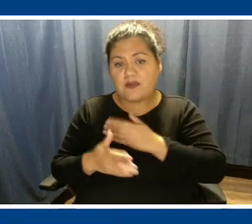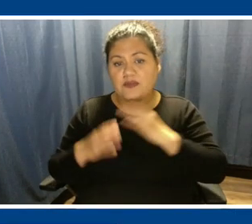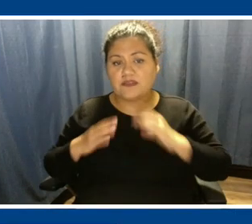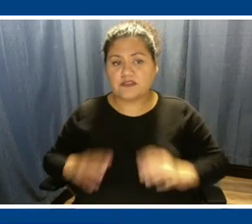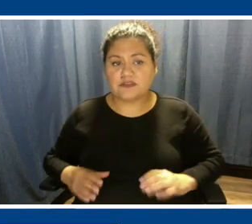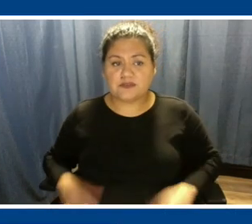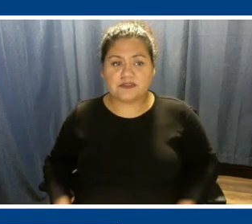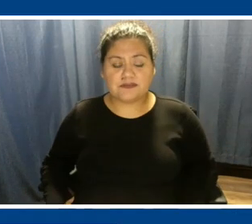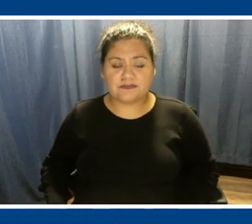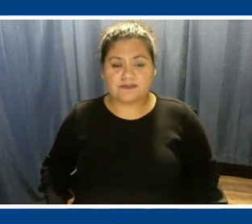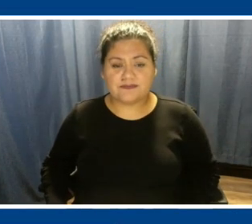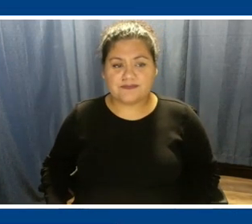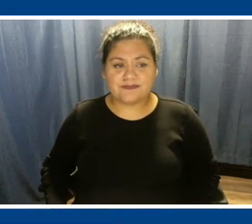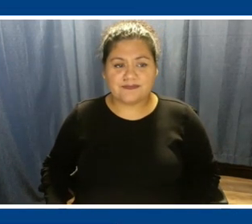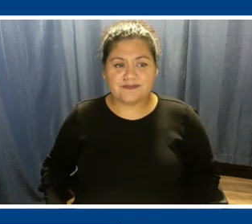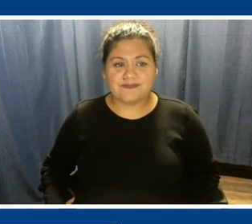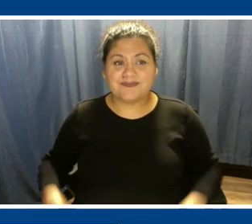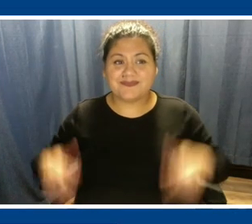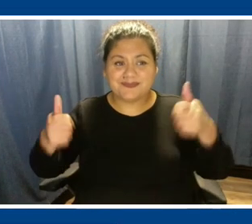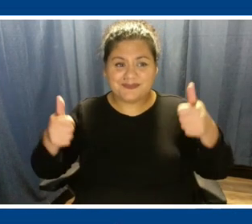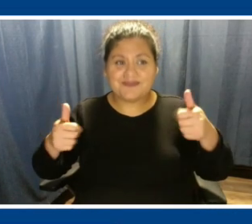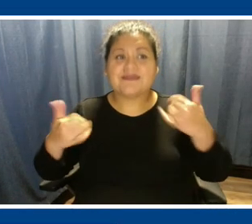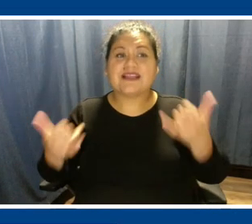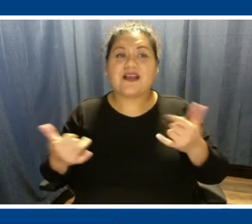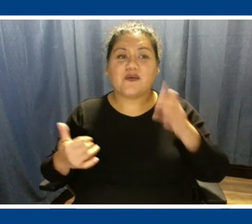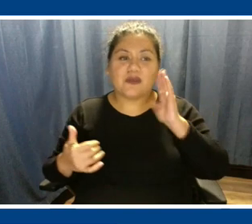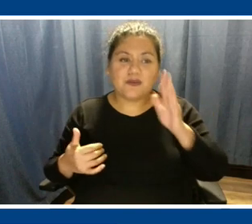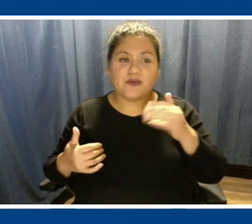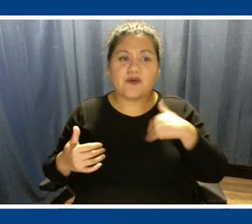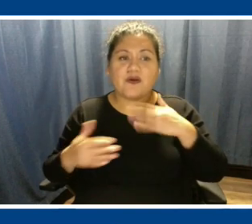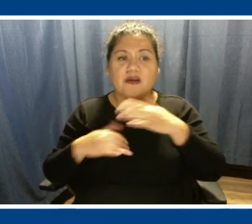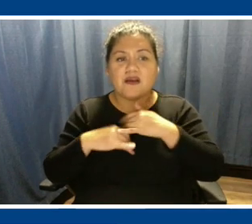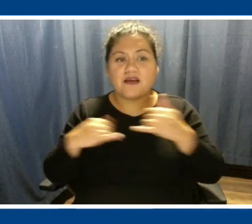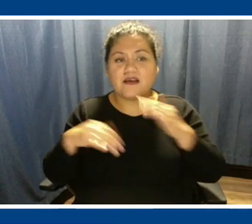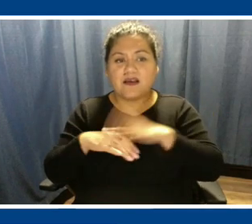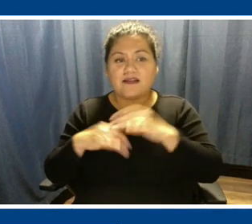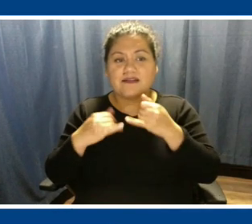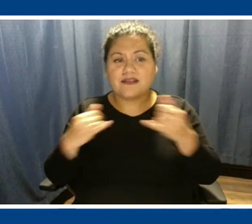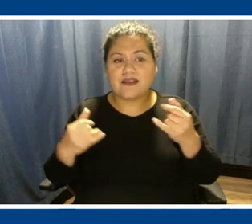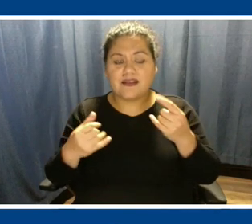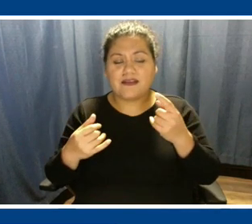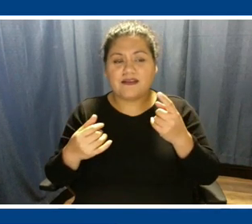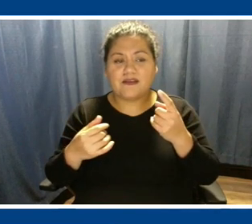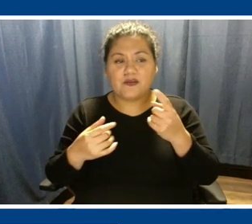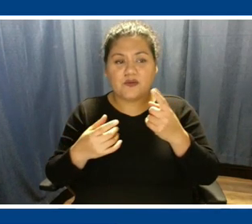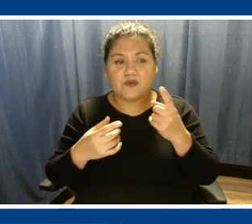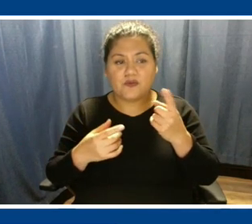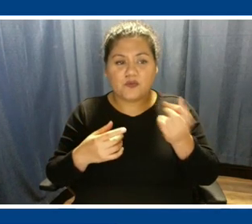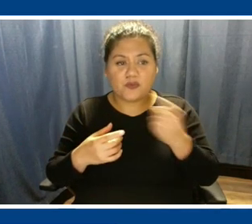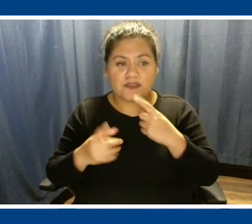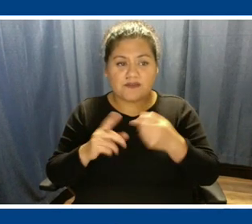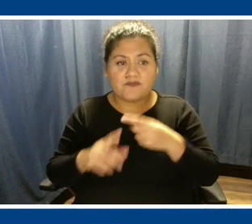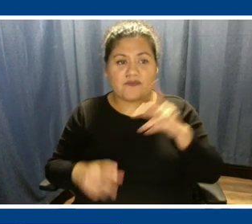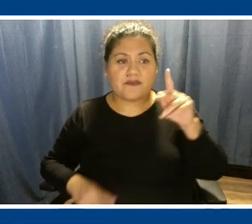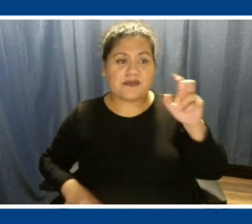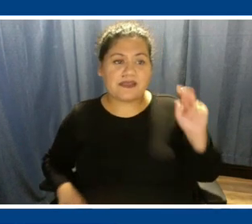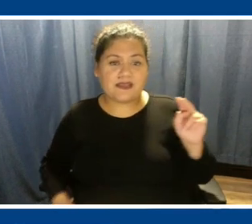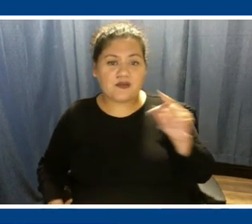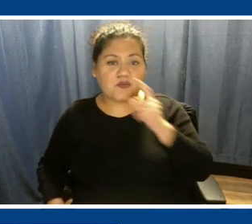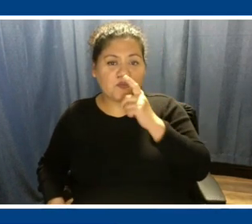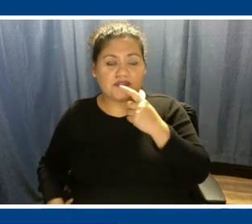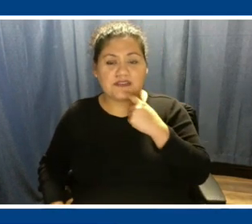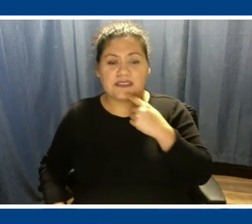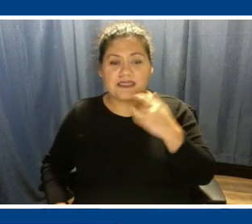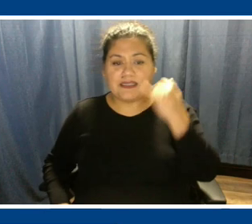Great. Now, this time we will go to an online question from Ken who asks if there are